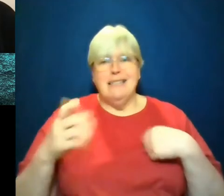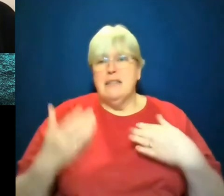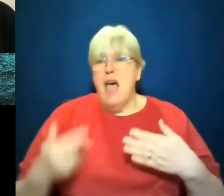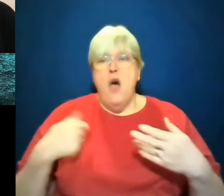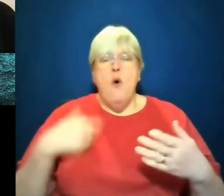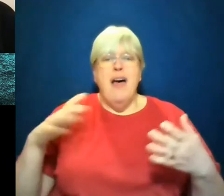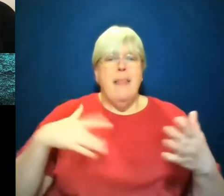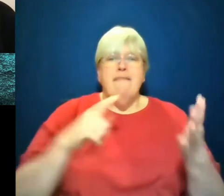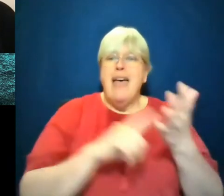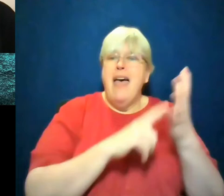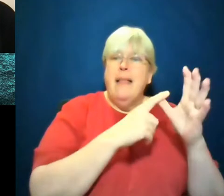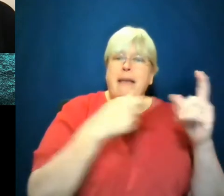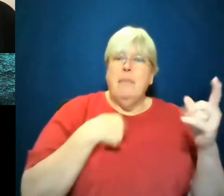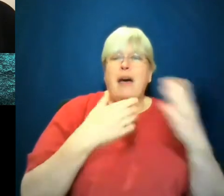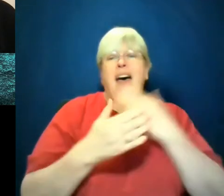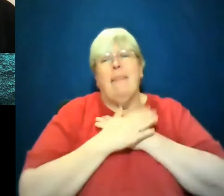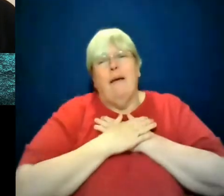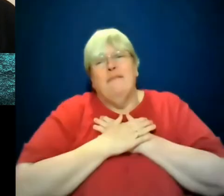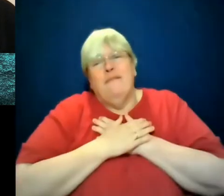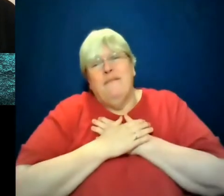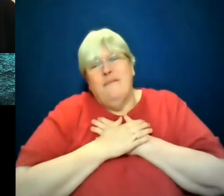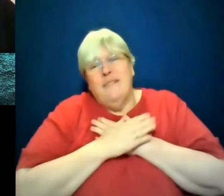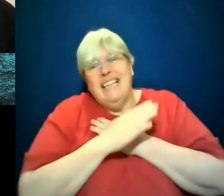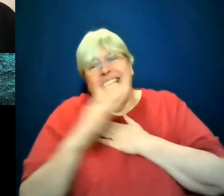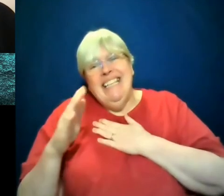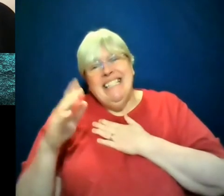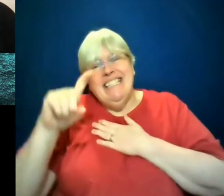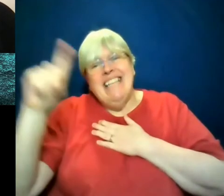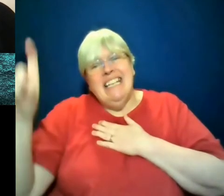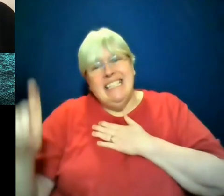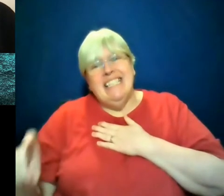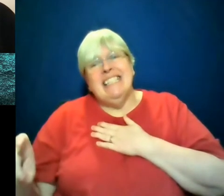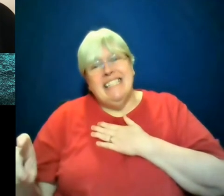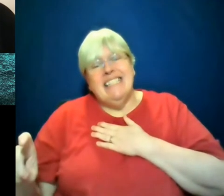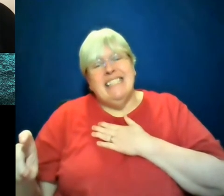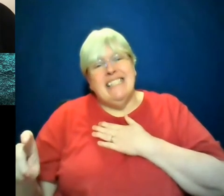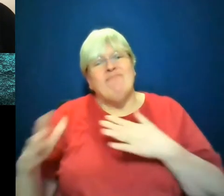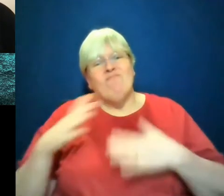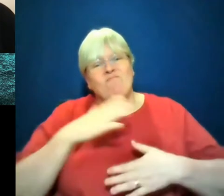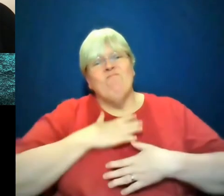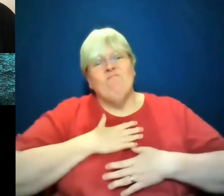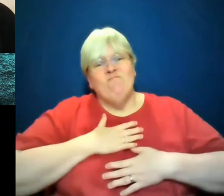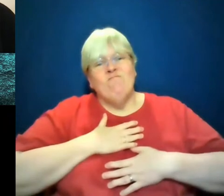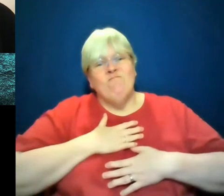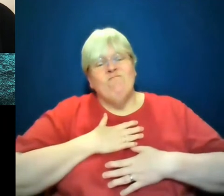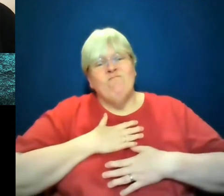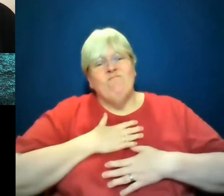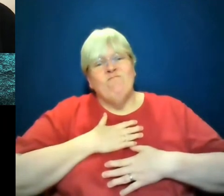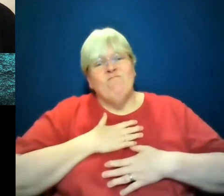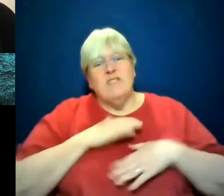love for it, and my love for East Texas is boundless. And I love it, despite its